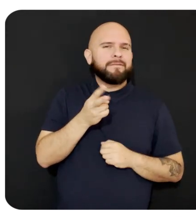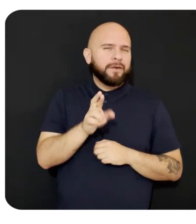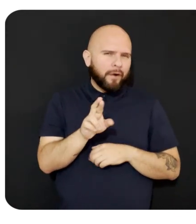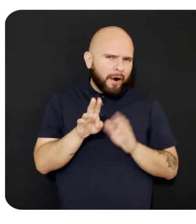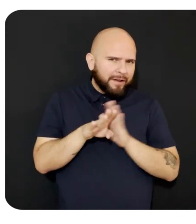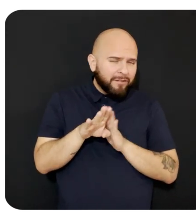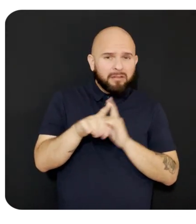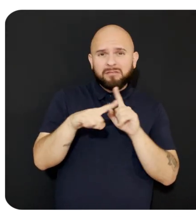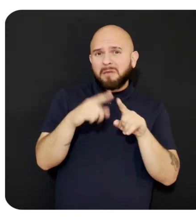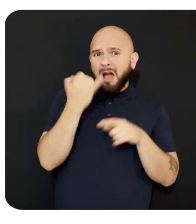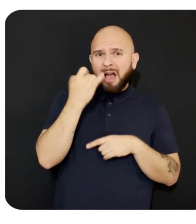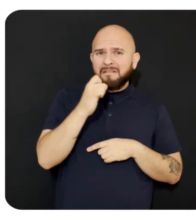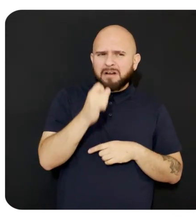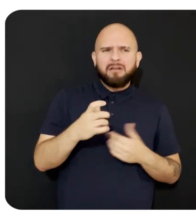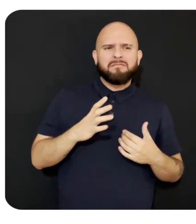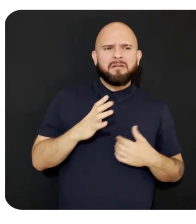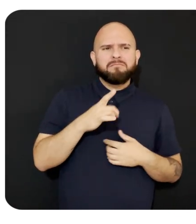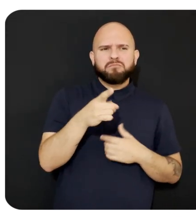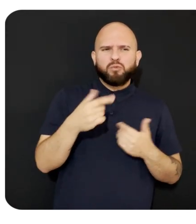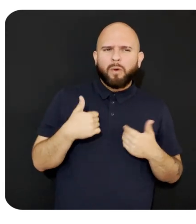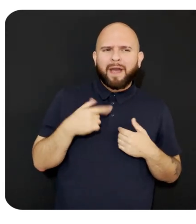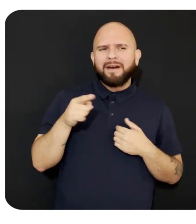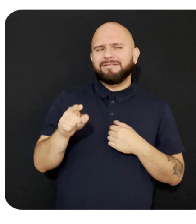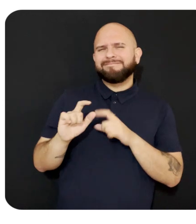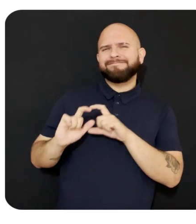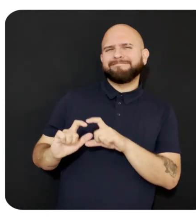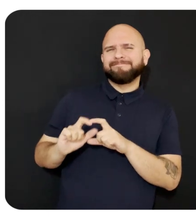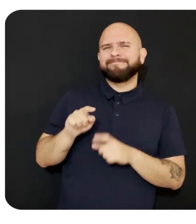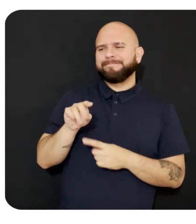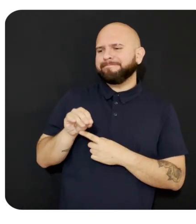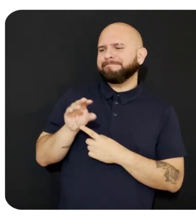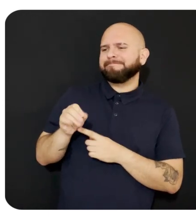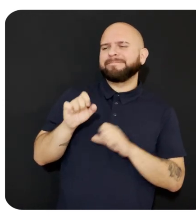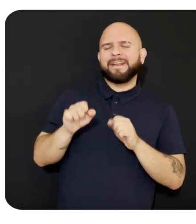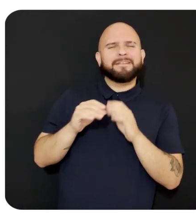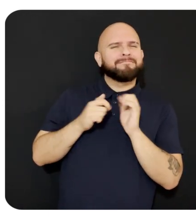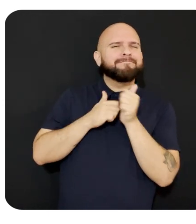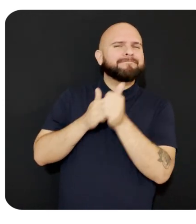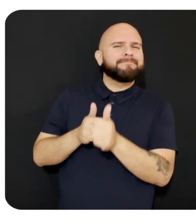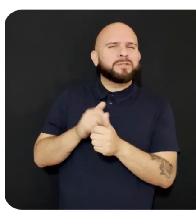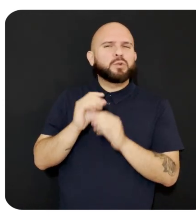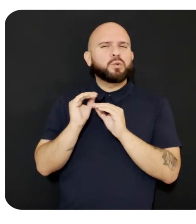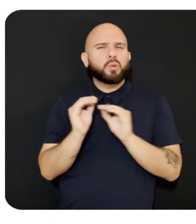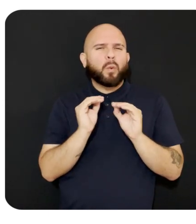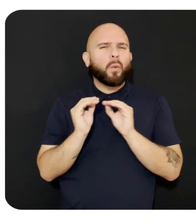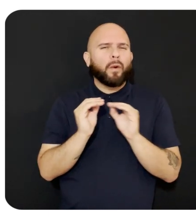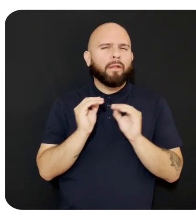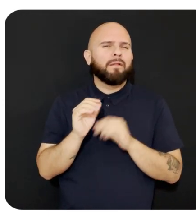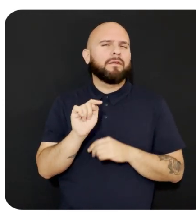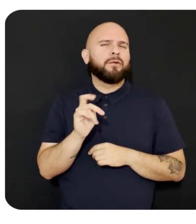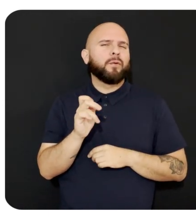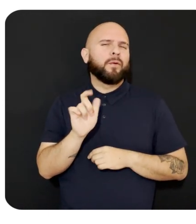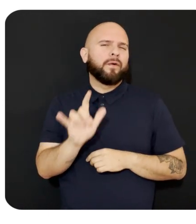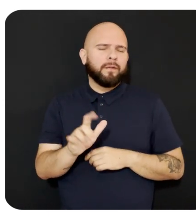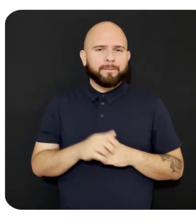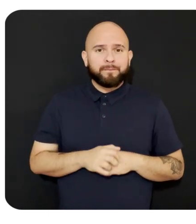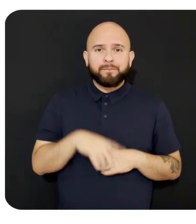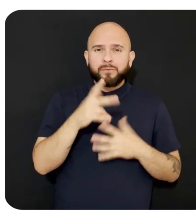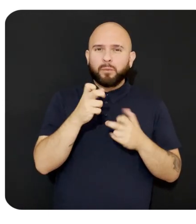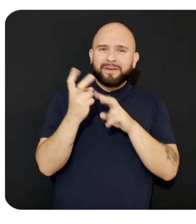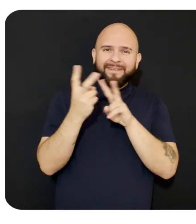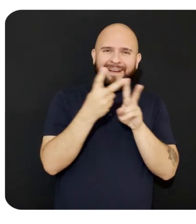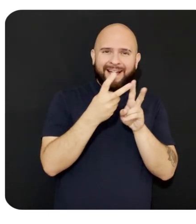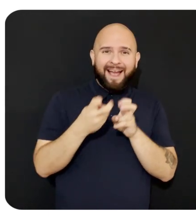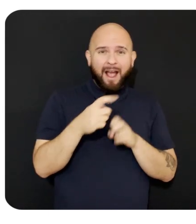But if not, there's a tutorial that is shown at the link below the image. To get the samples, want to add three packages that are shown on this screen.